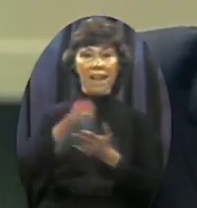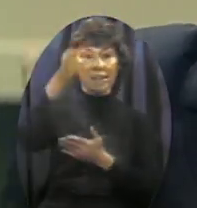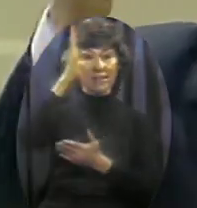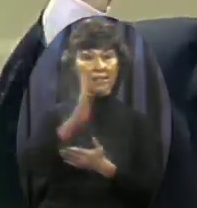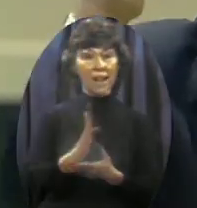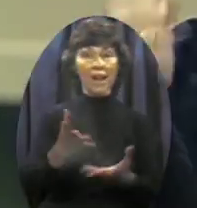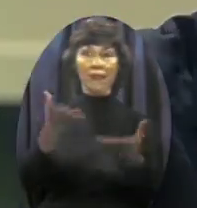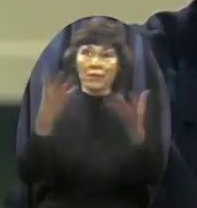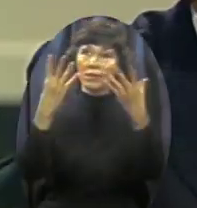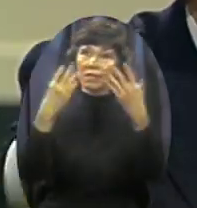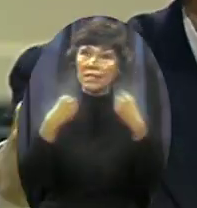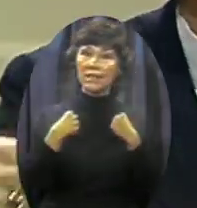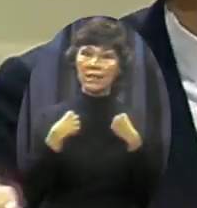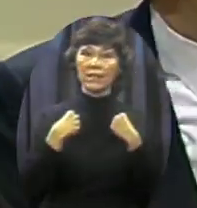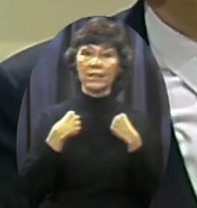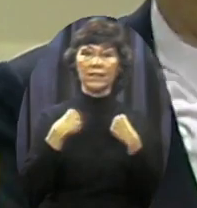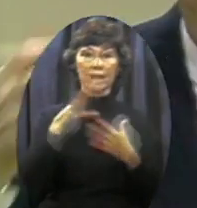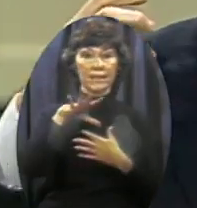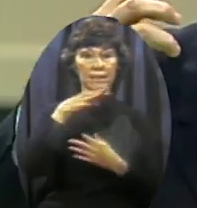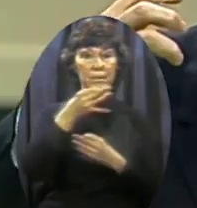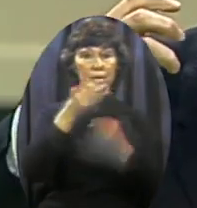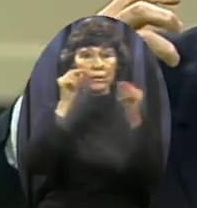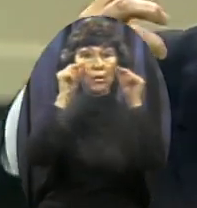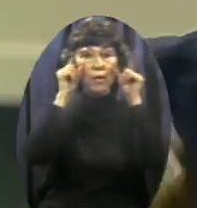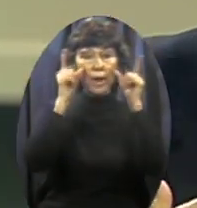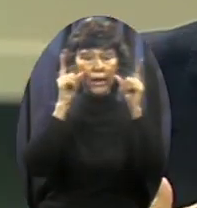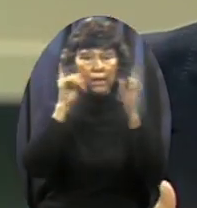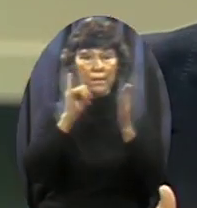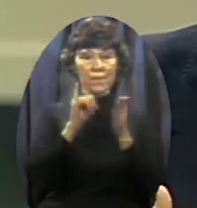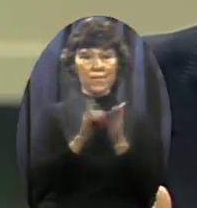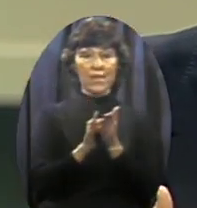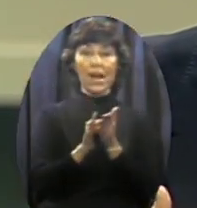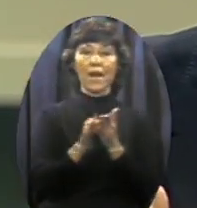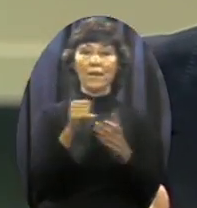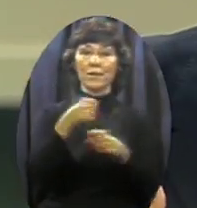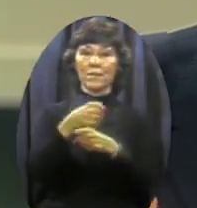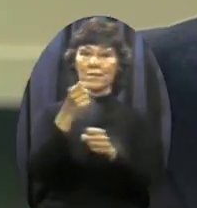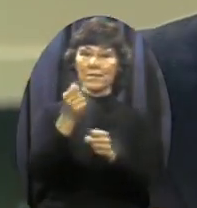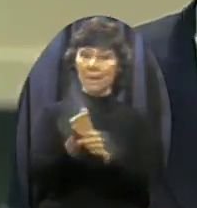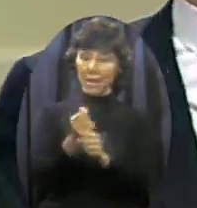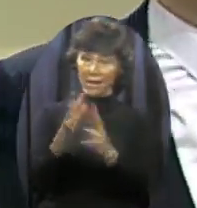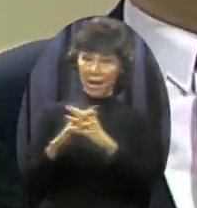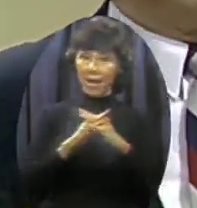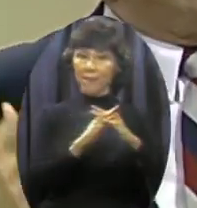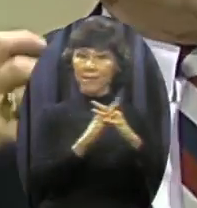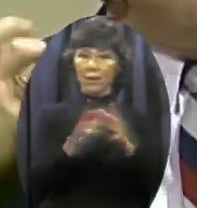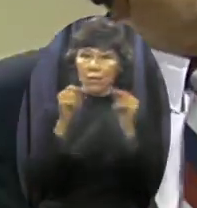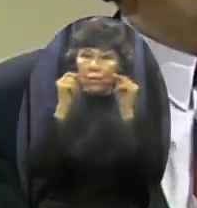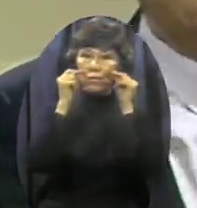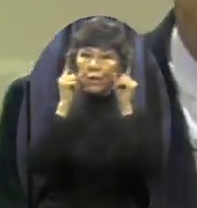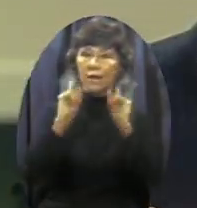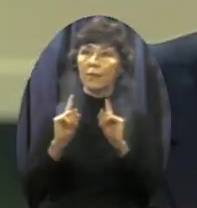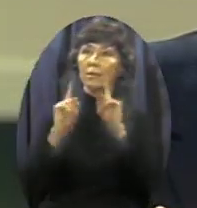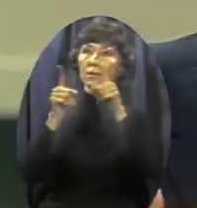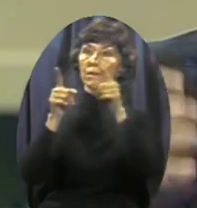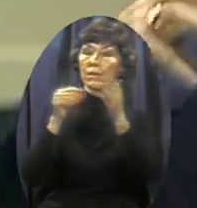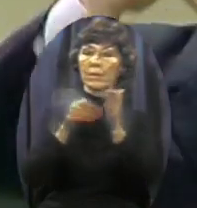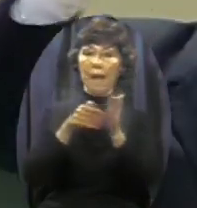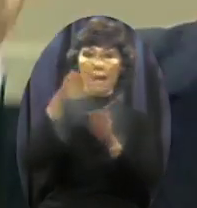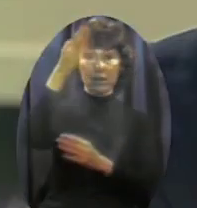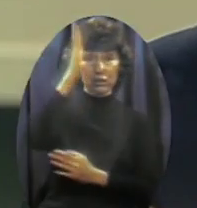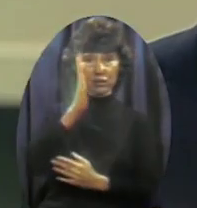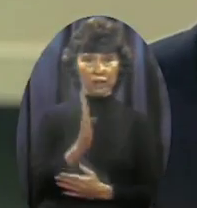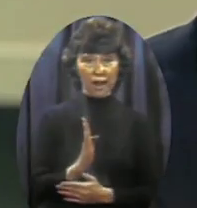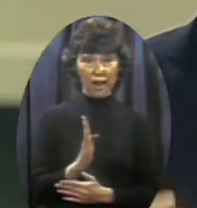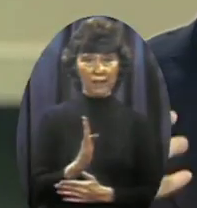a spiritual awakening That would bring this nation back to God And that we might through the churches in our land In